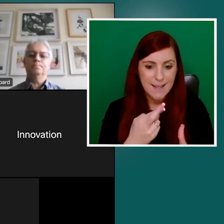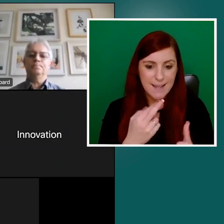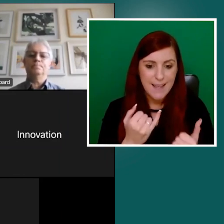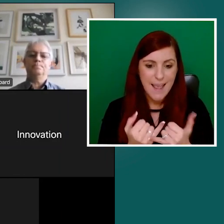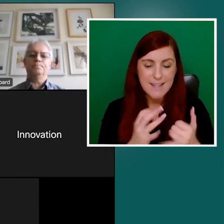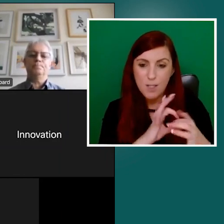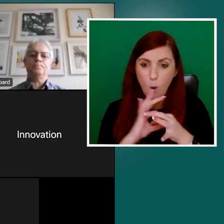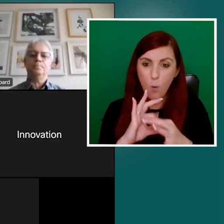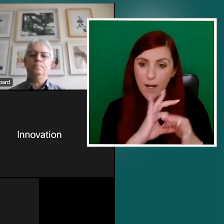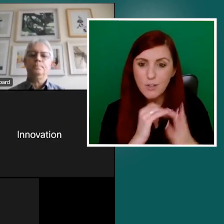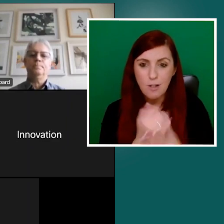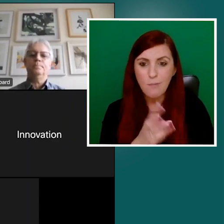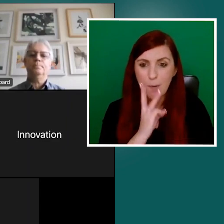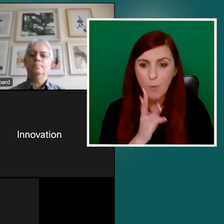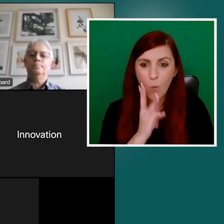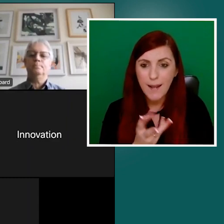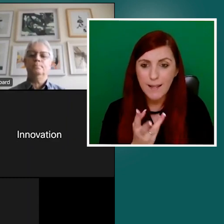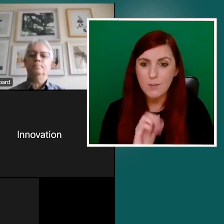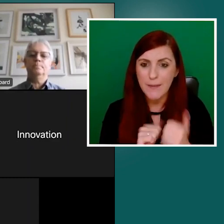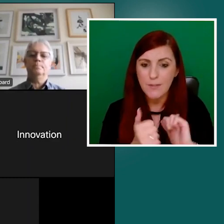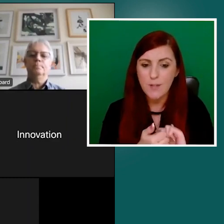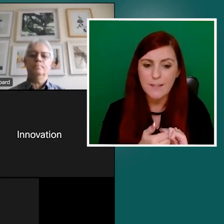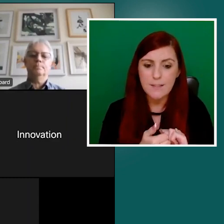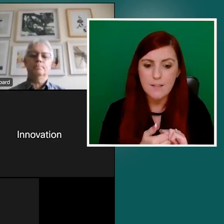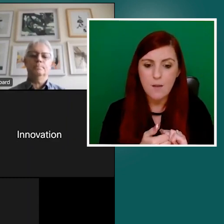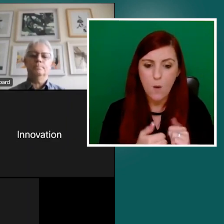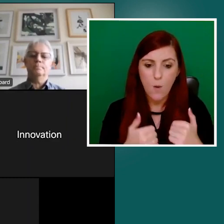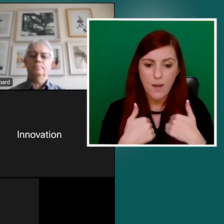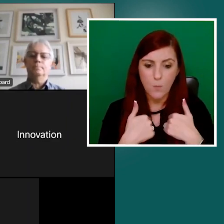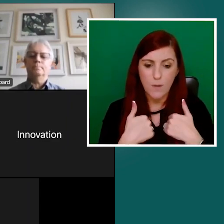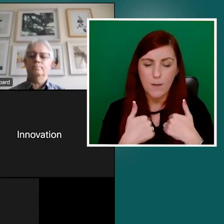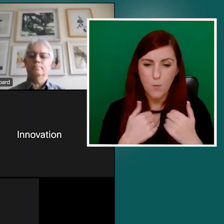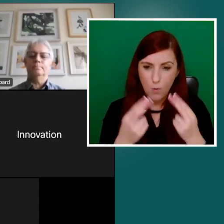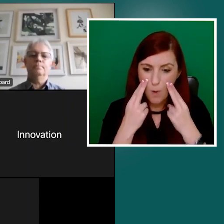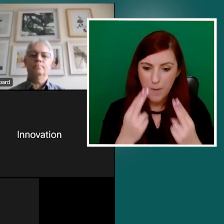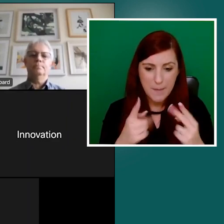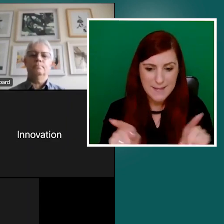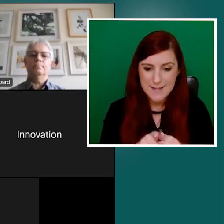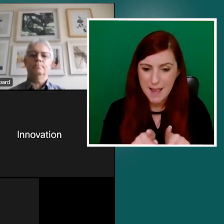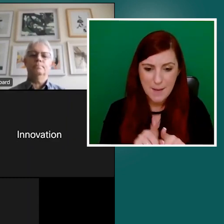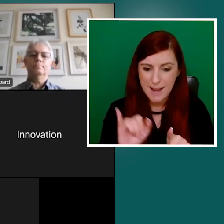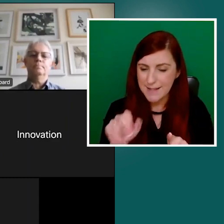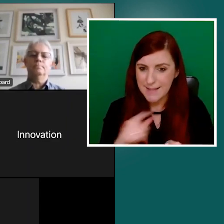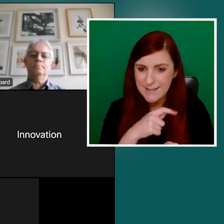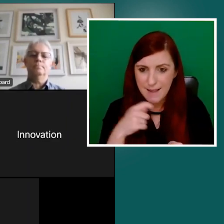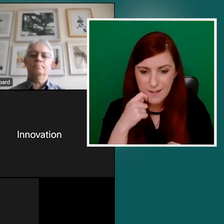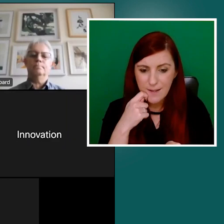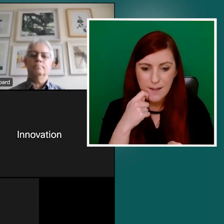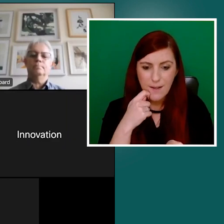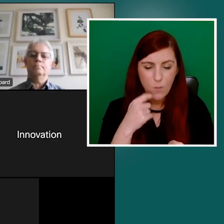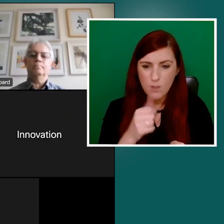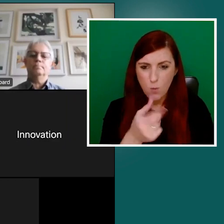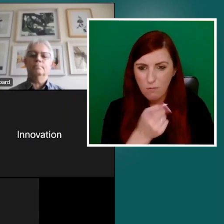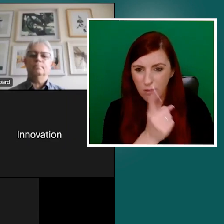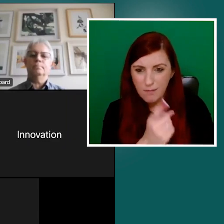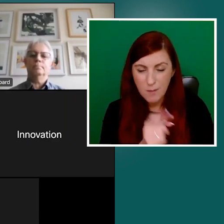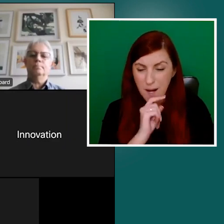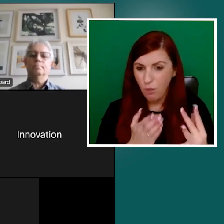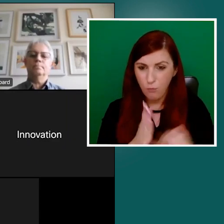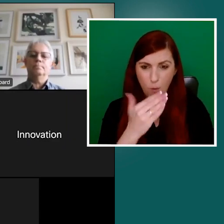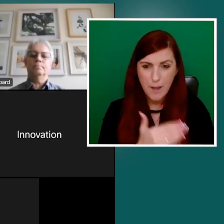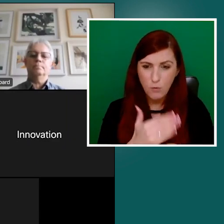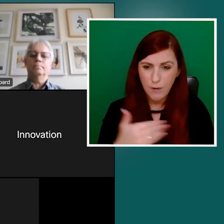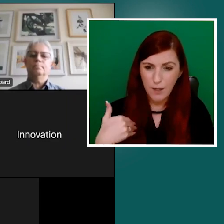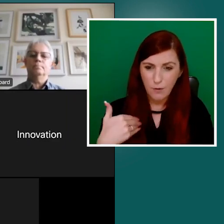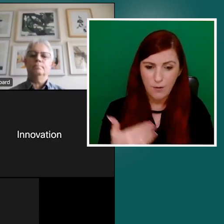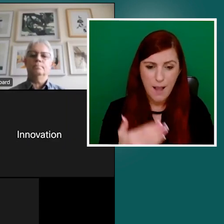take. And I think this is something I've used throughout my, my, my career is government policy is usually a really good place to start.